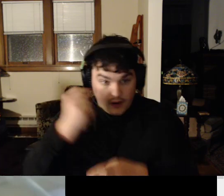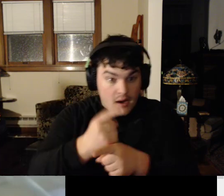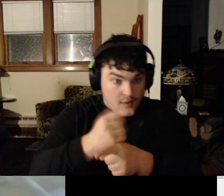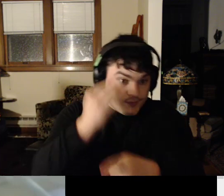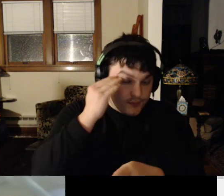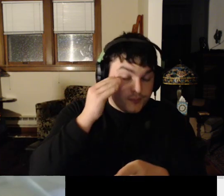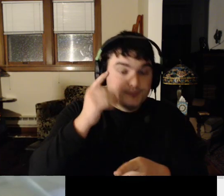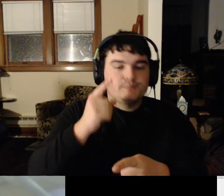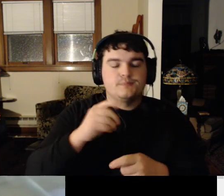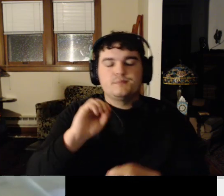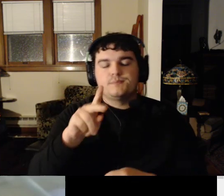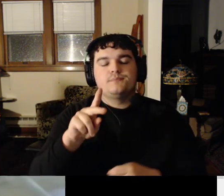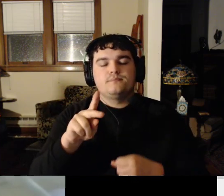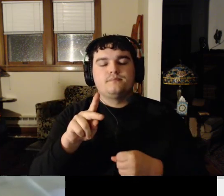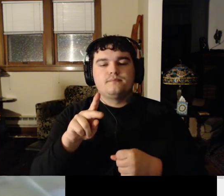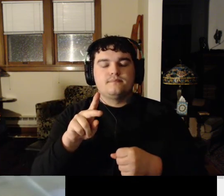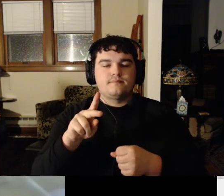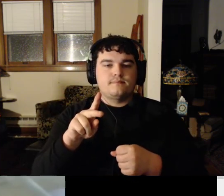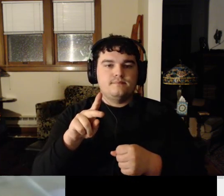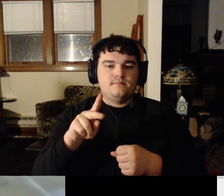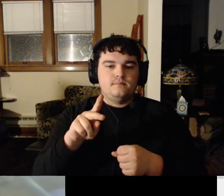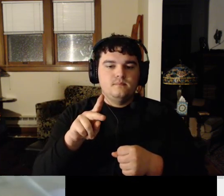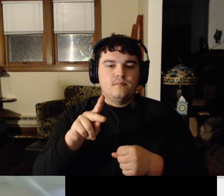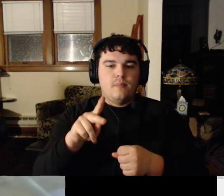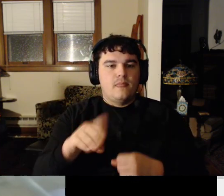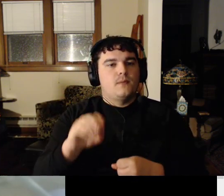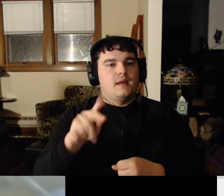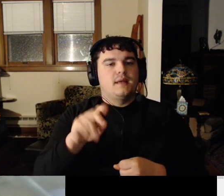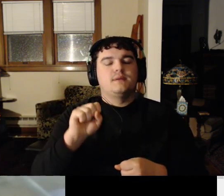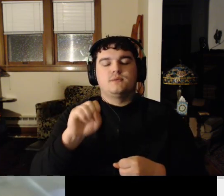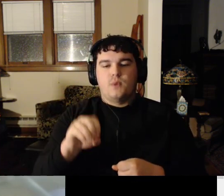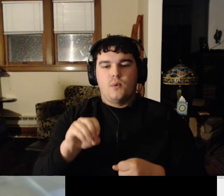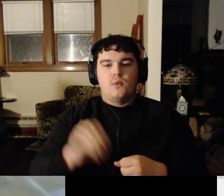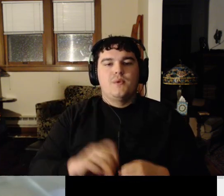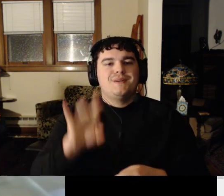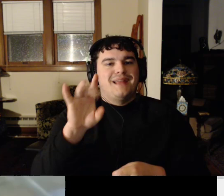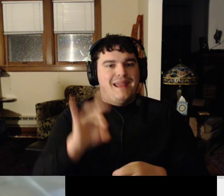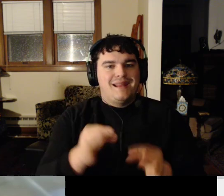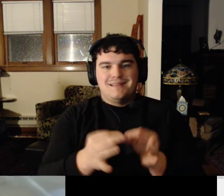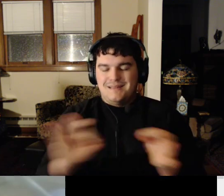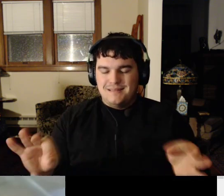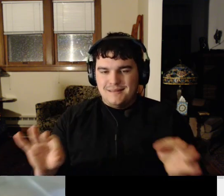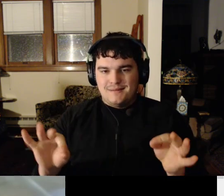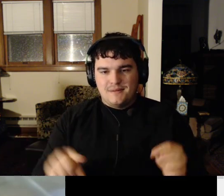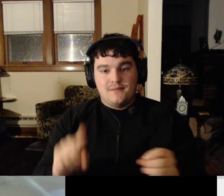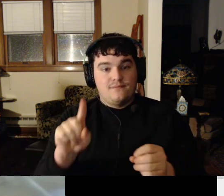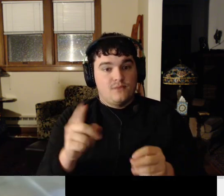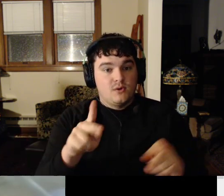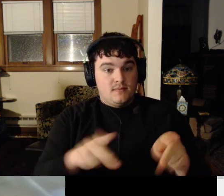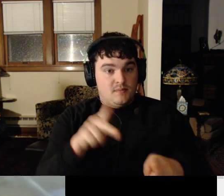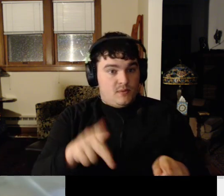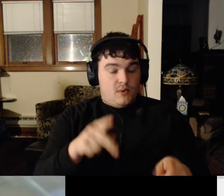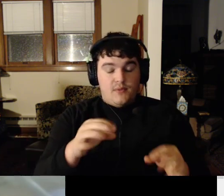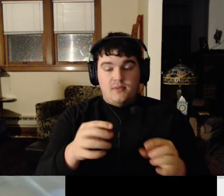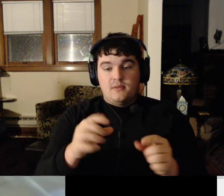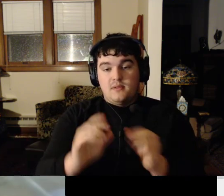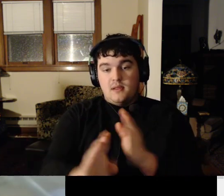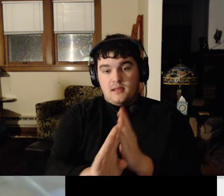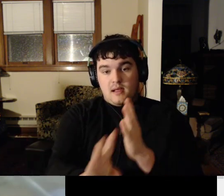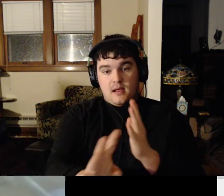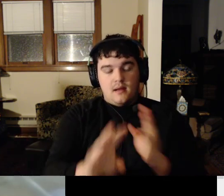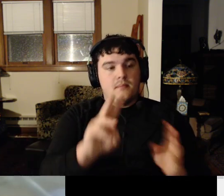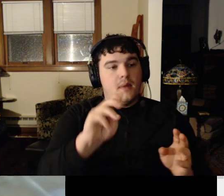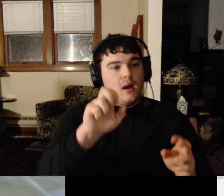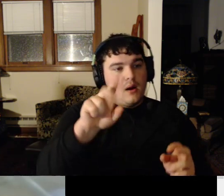One second. You doing? Okay. So, there's eight sentences. First people in the line, Corleen and Zachary.